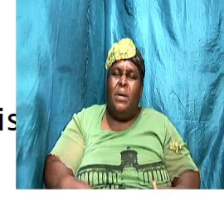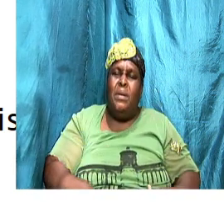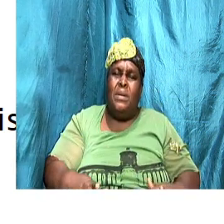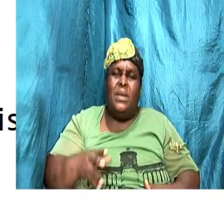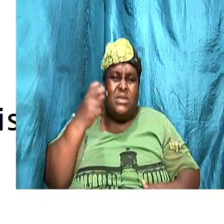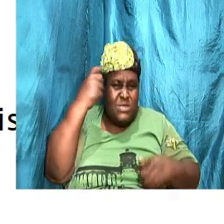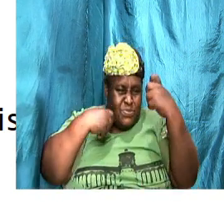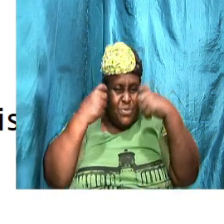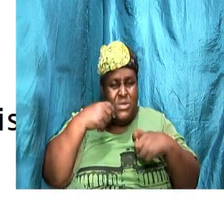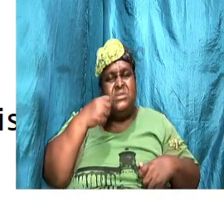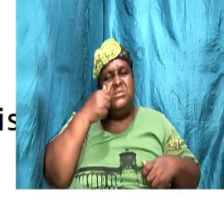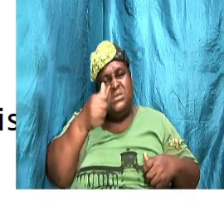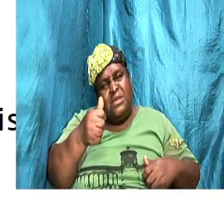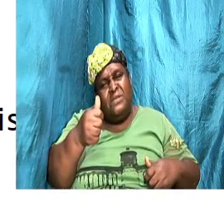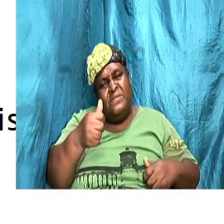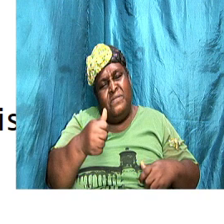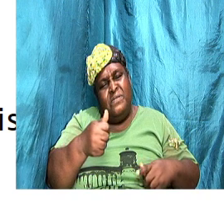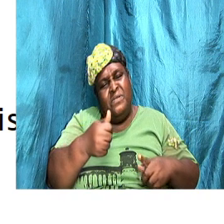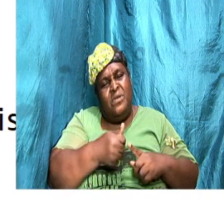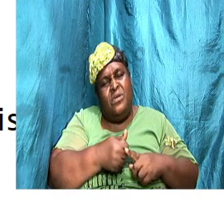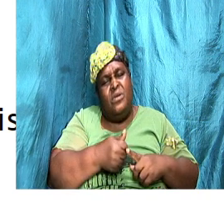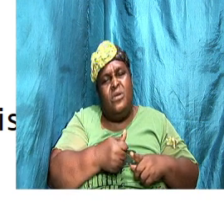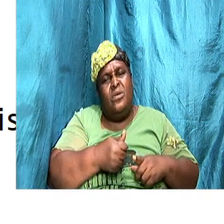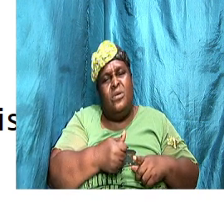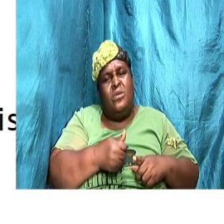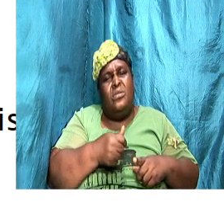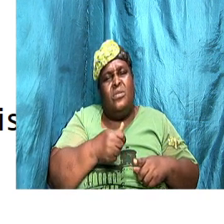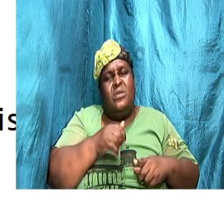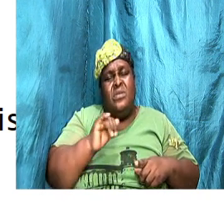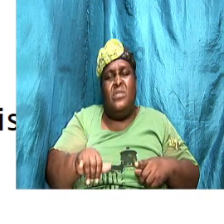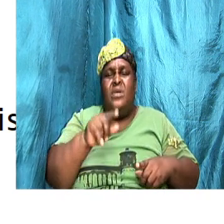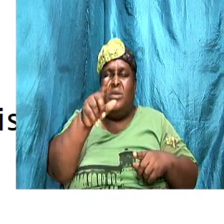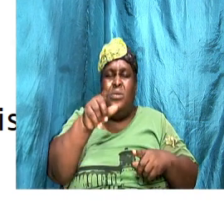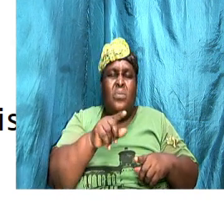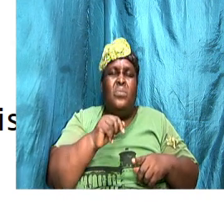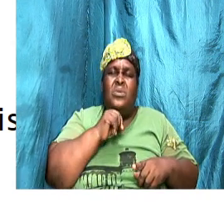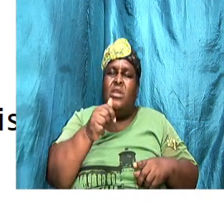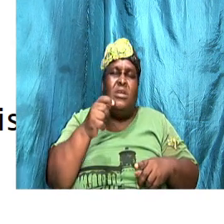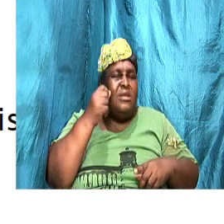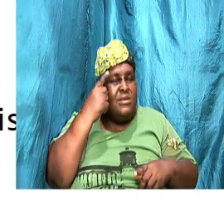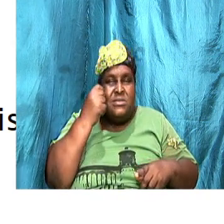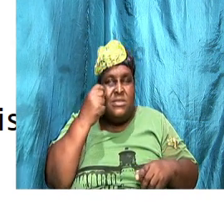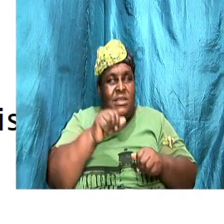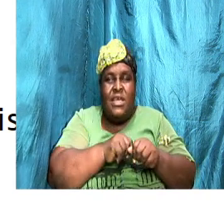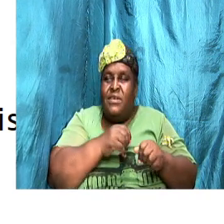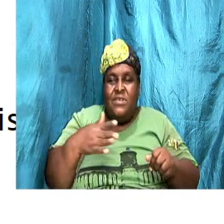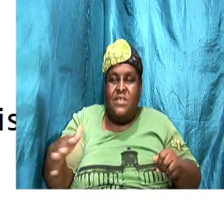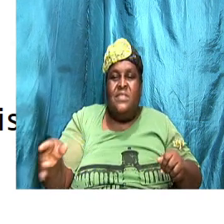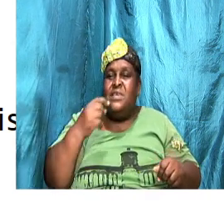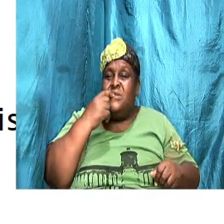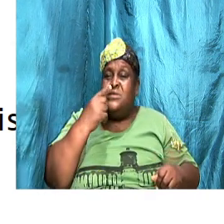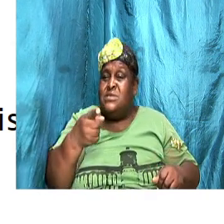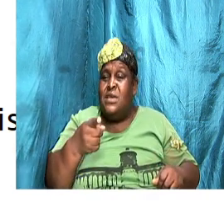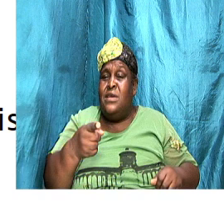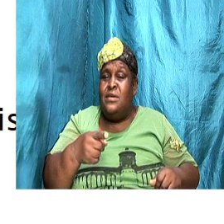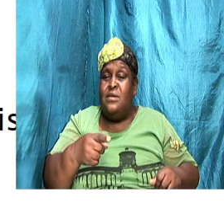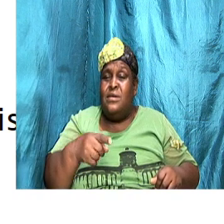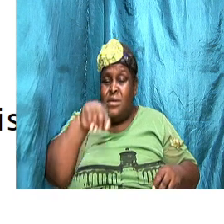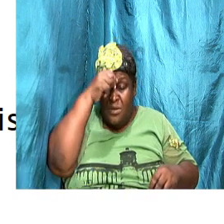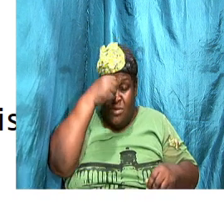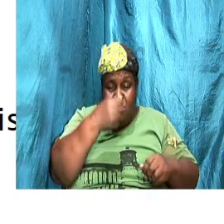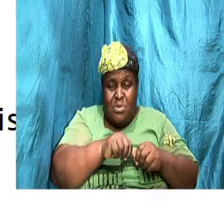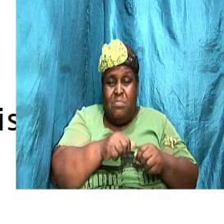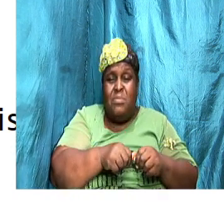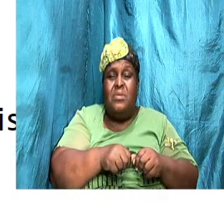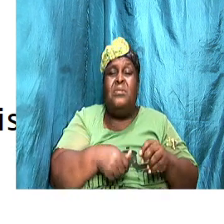understand that you won't comprehend everything that is being said but know that there's a gap and the gap